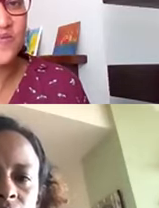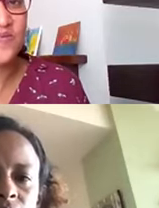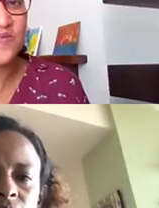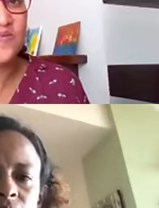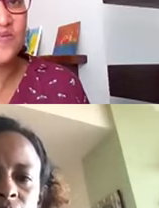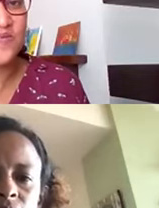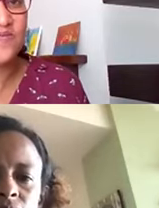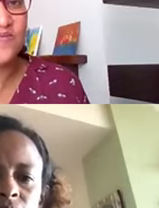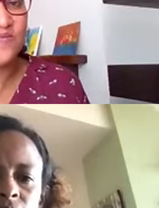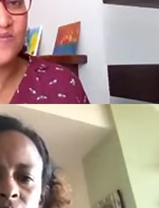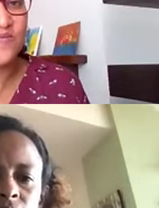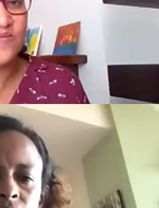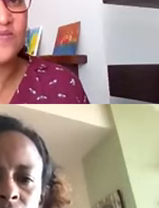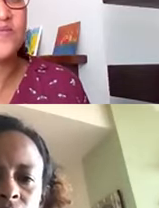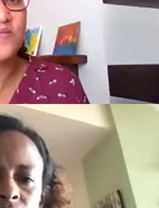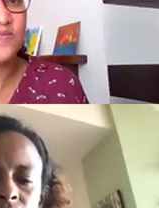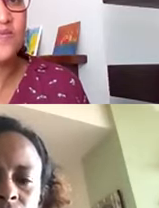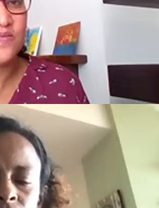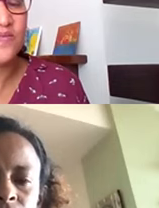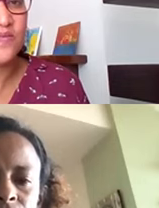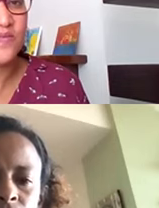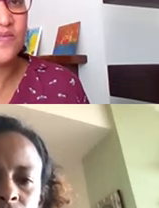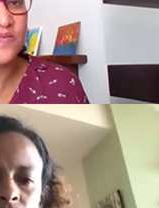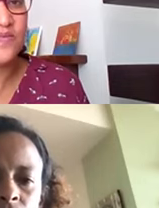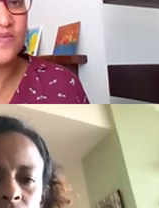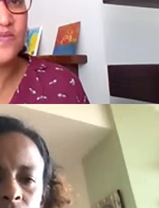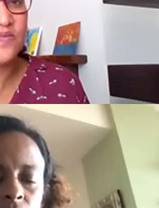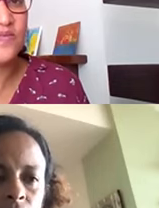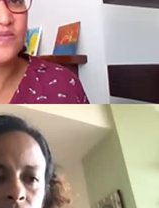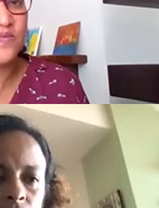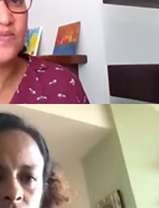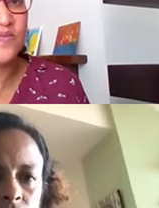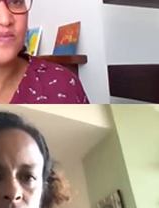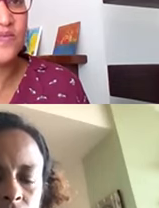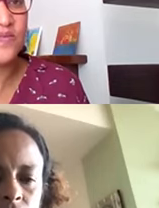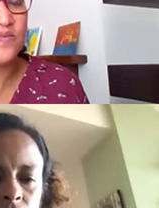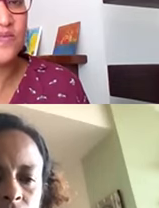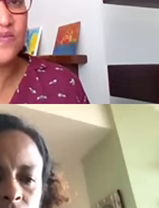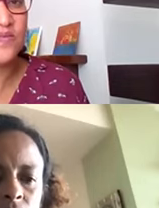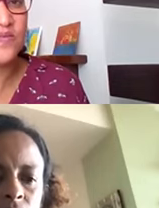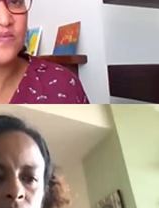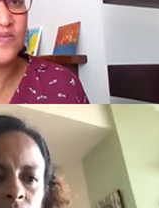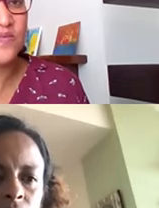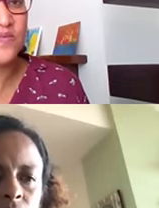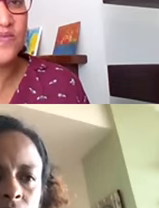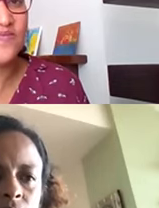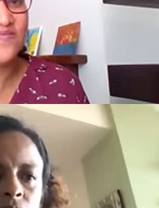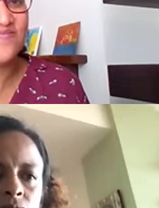English, or, you know, don't have, so I think the whole thing is that, um,